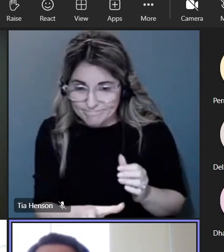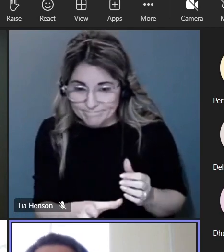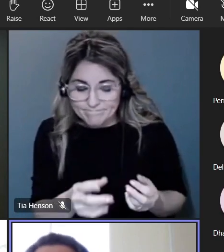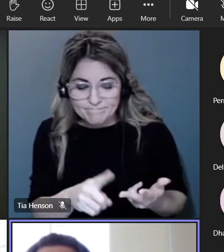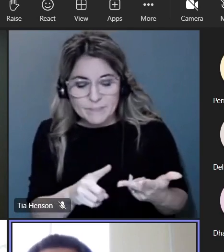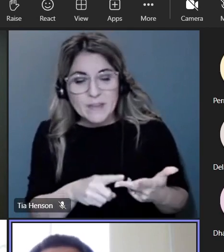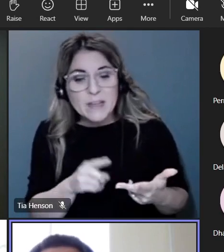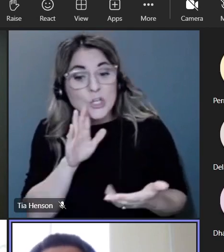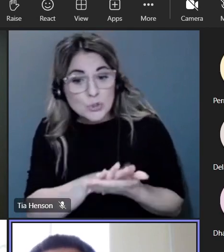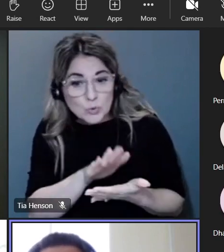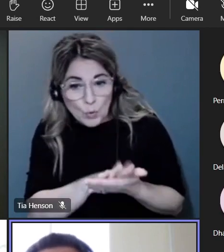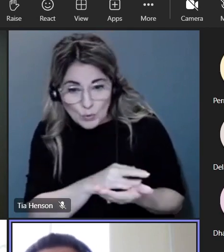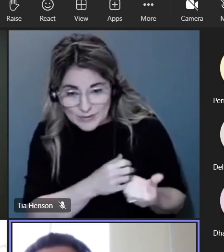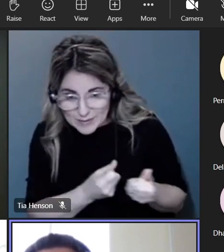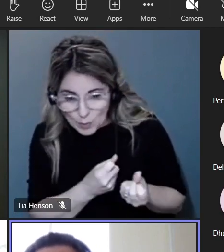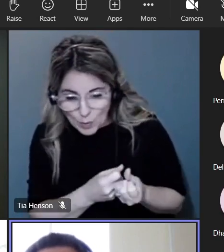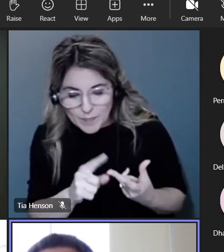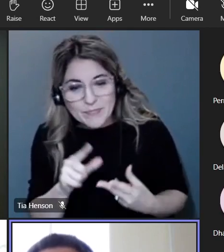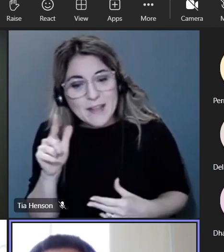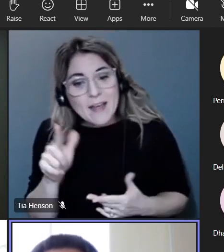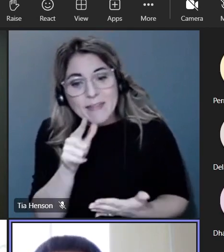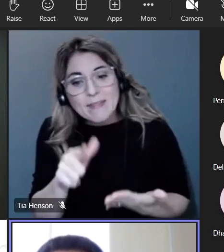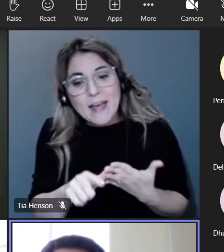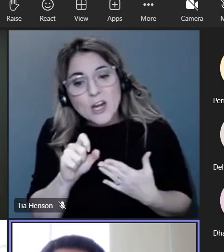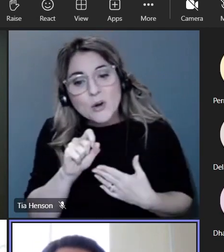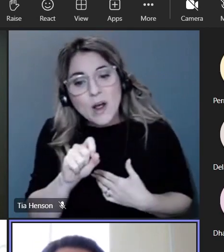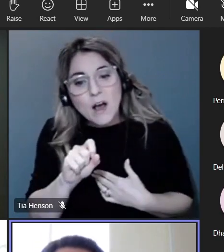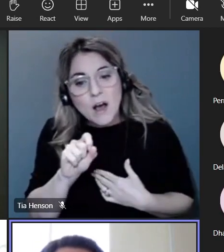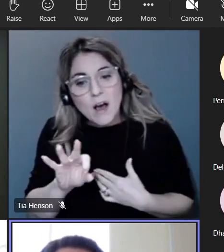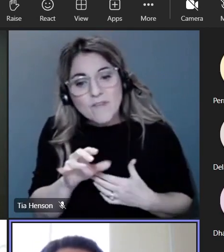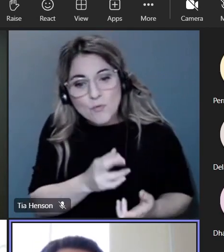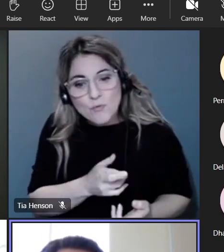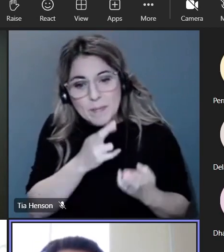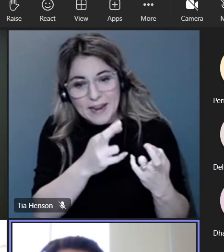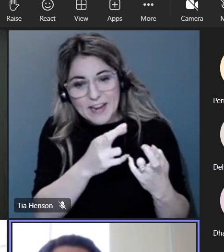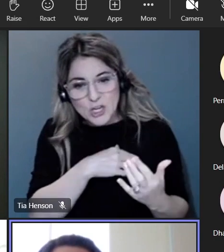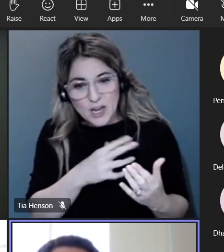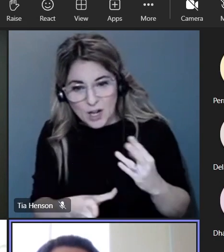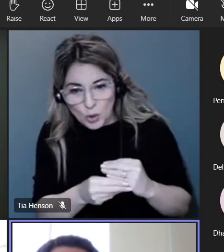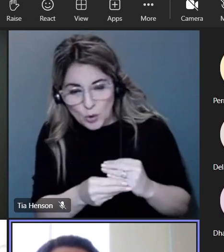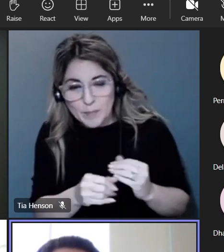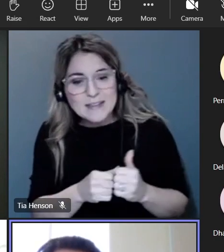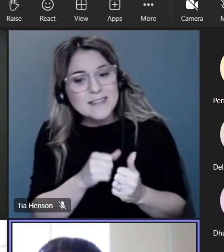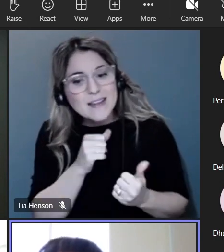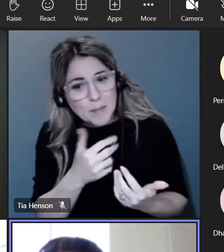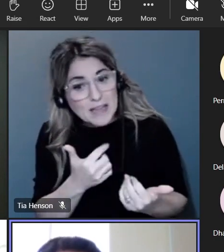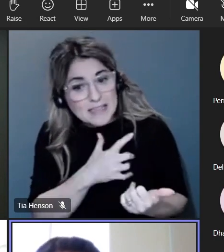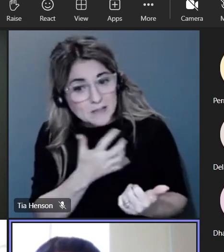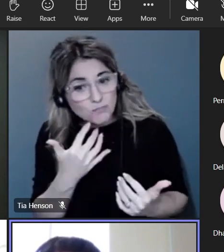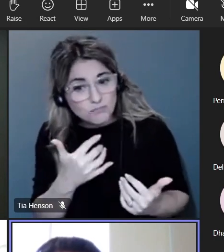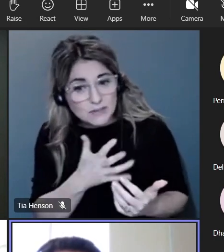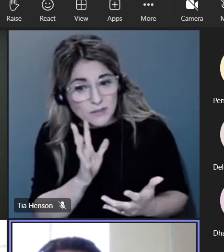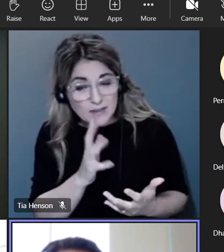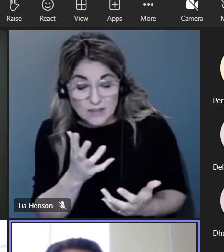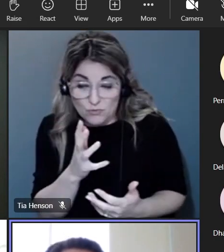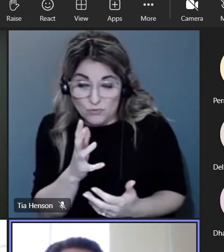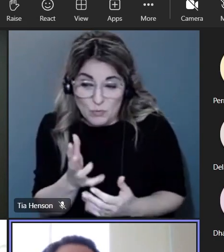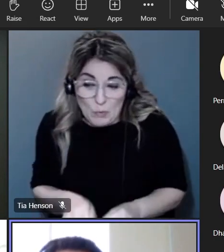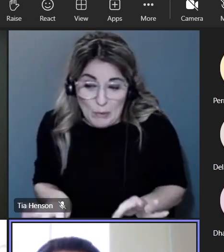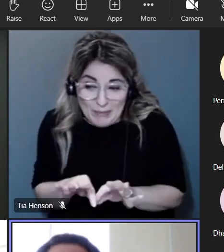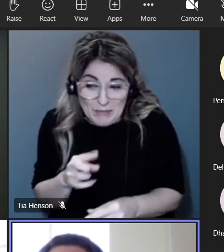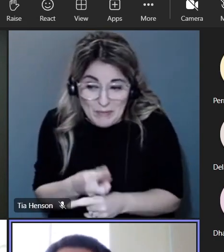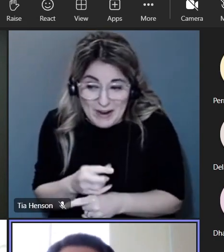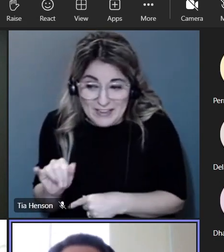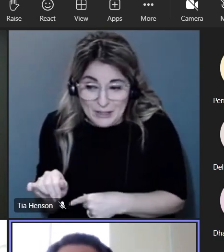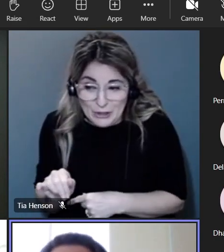letters of recommendation so it's it's not an insignificant lift but I think Jude would say that it's worth it hopefully she would